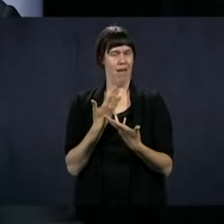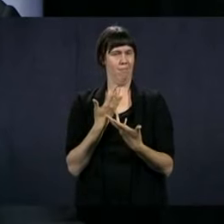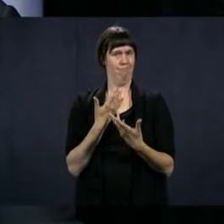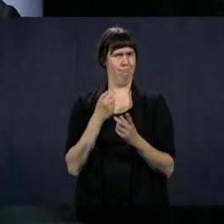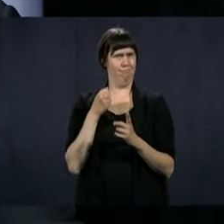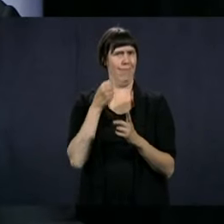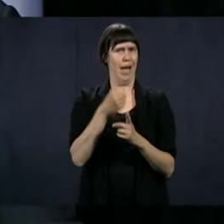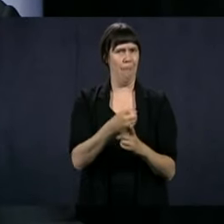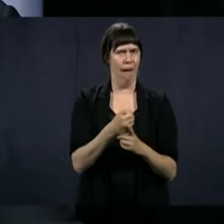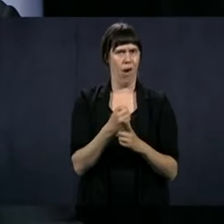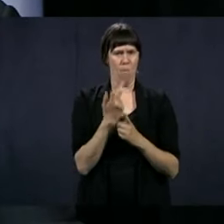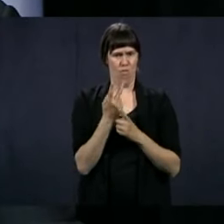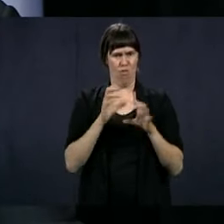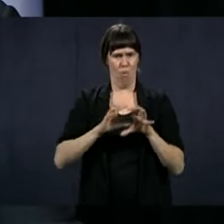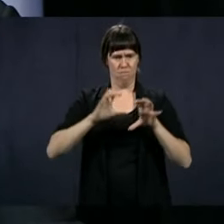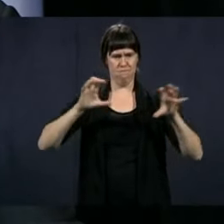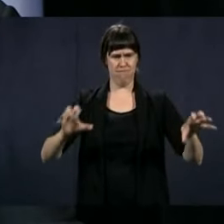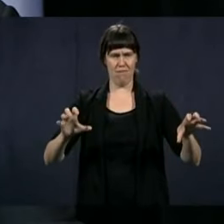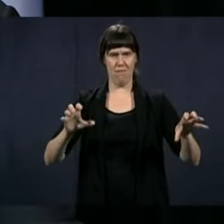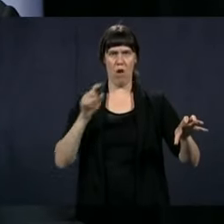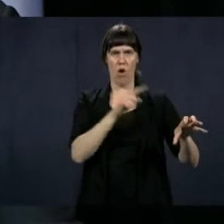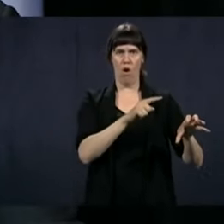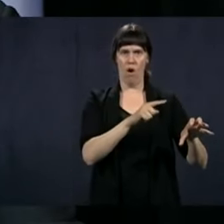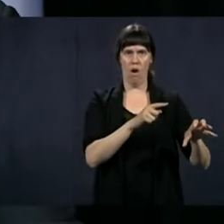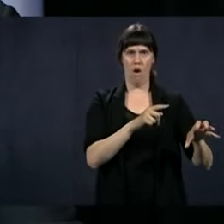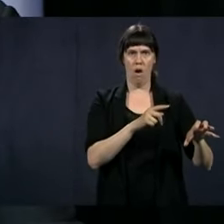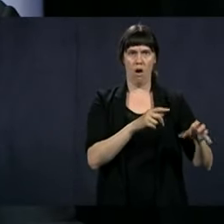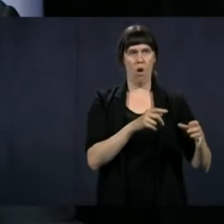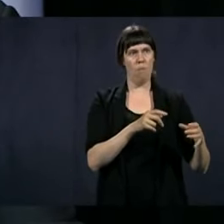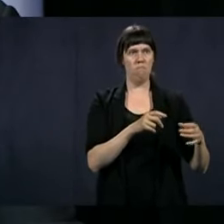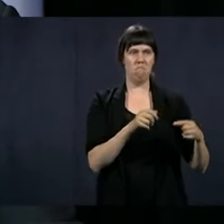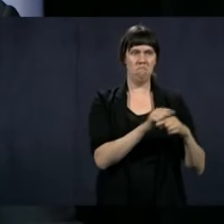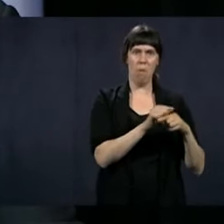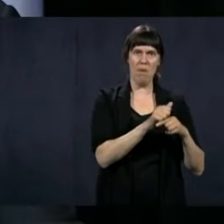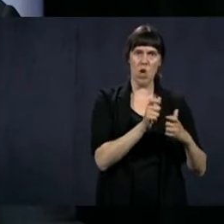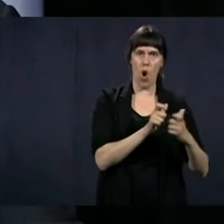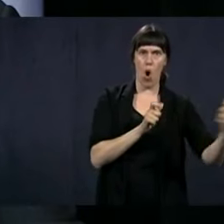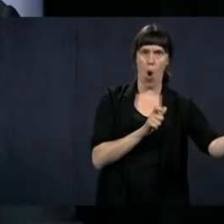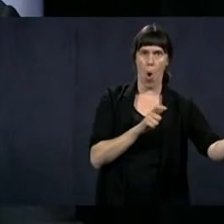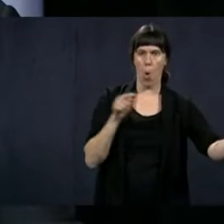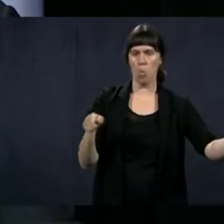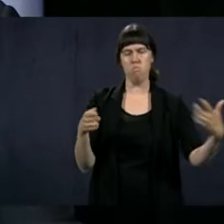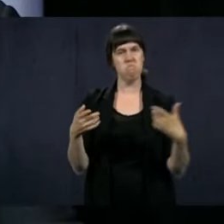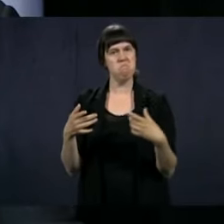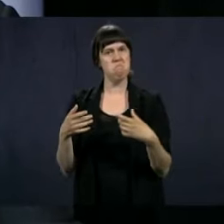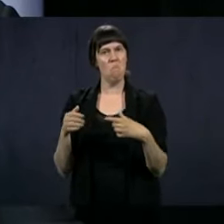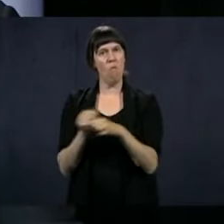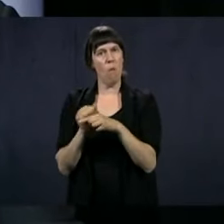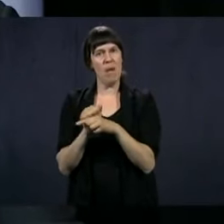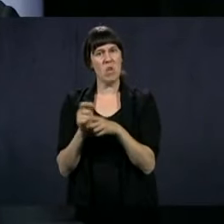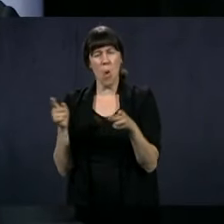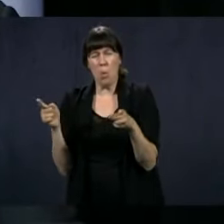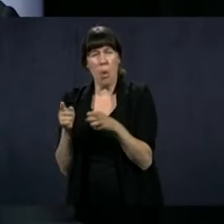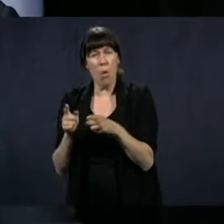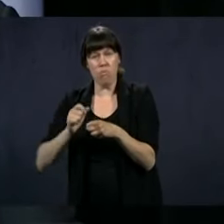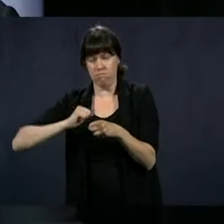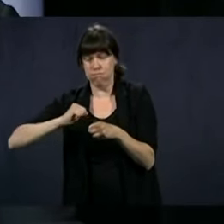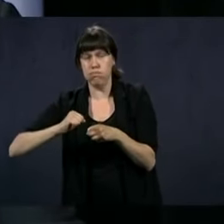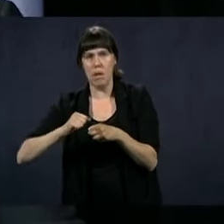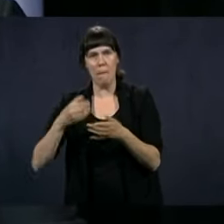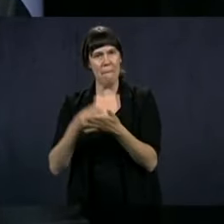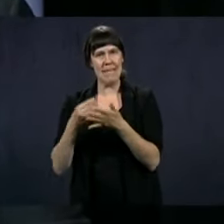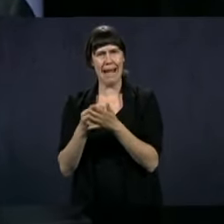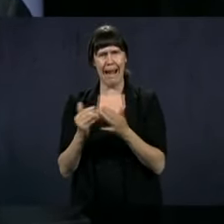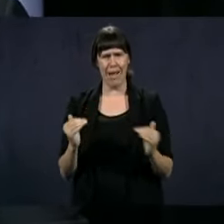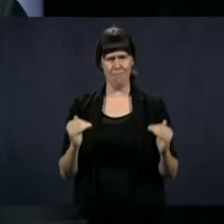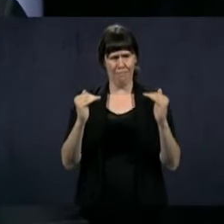of orderlies? Some are going to have a training of 870 hours, the others 300 hours, and they're going to